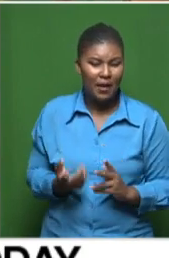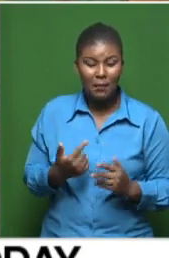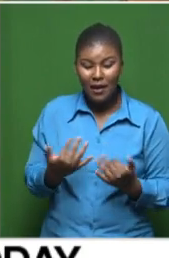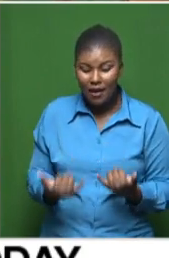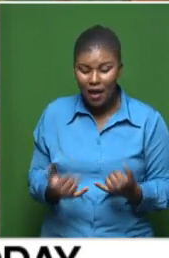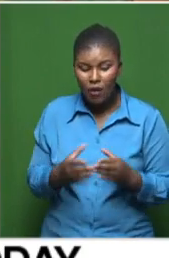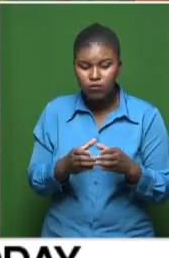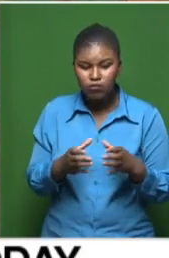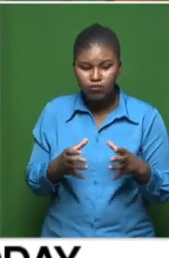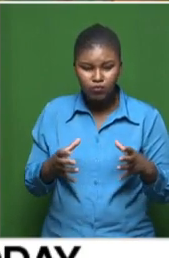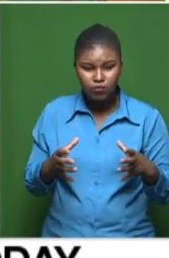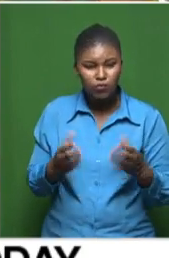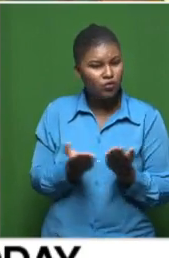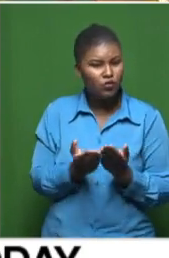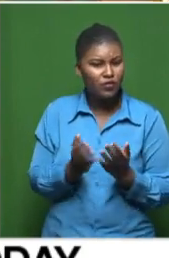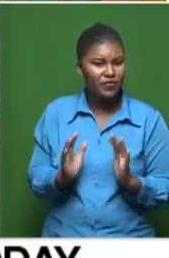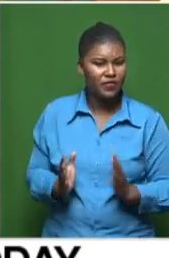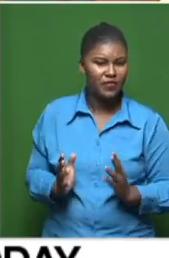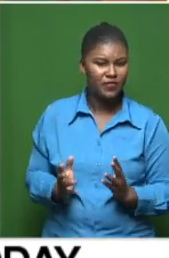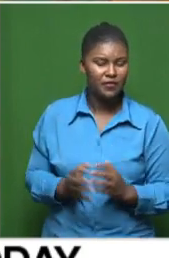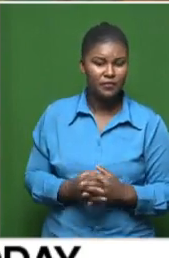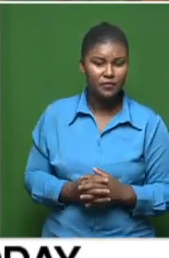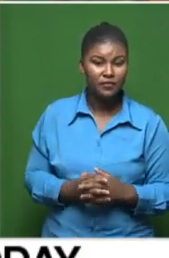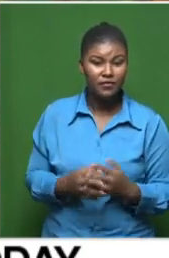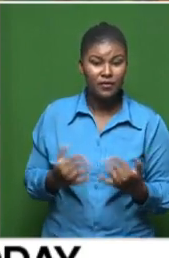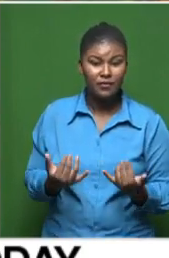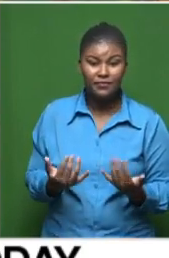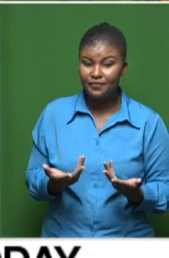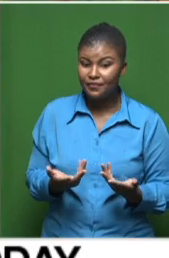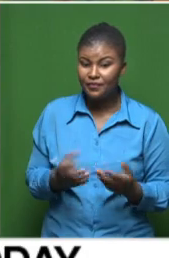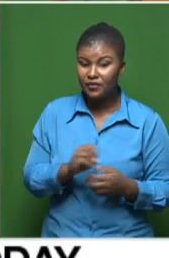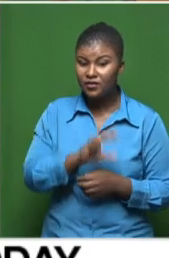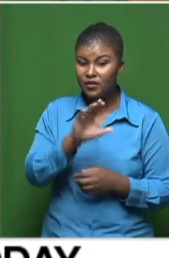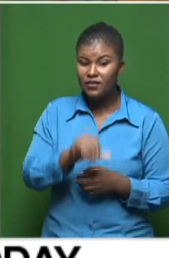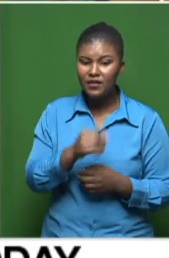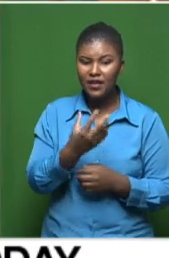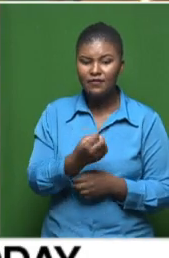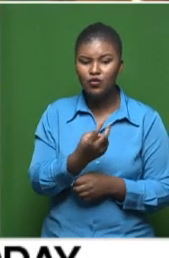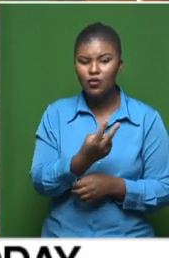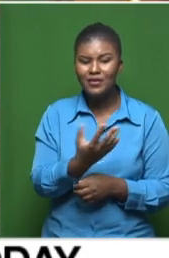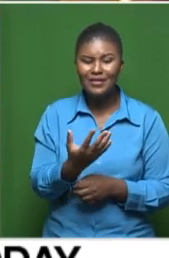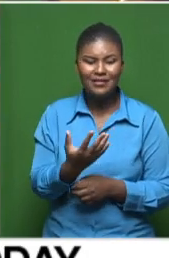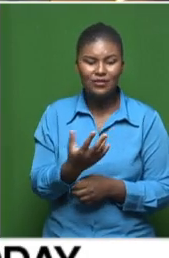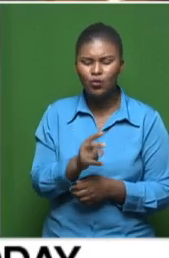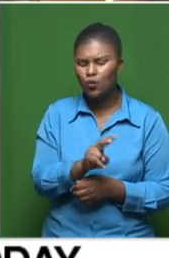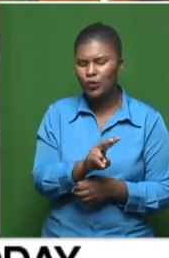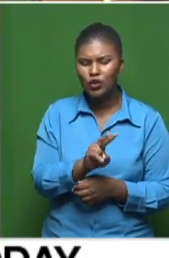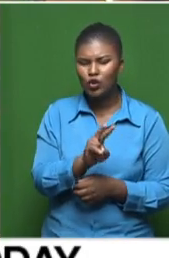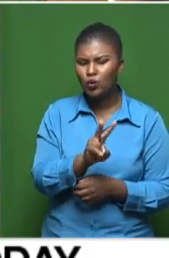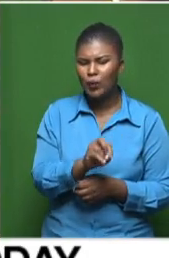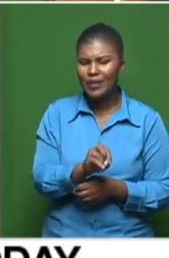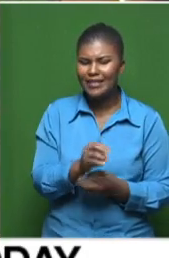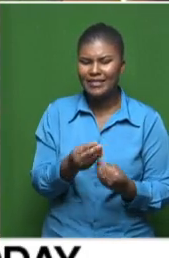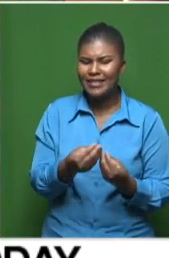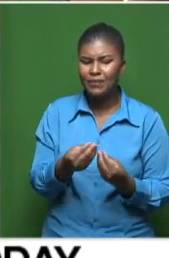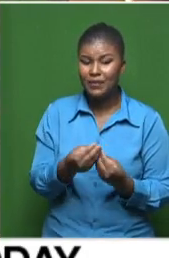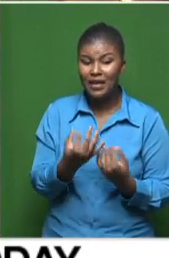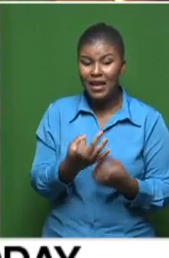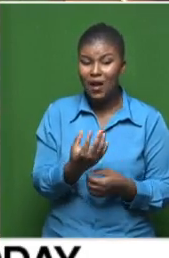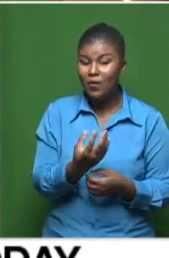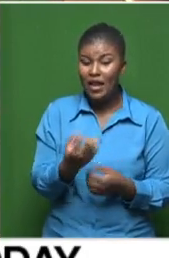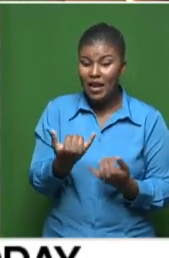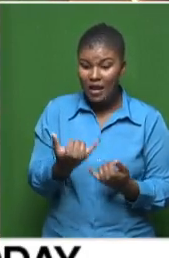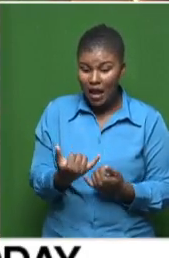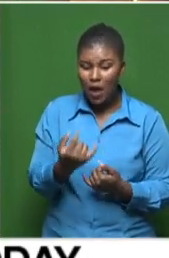And the school has grown in leaps and bounds. They said, start off with about 20-something children and ended up 300. Now, they're at 1